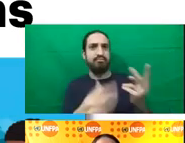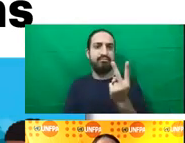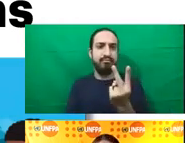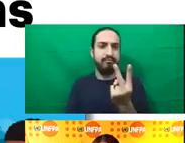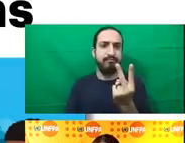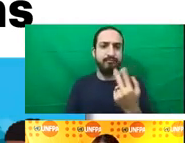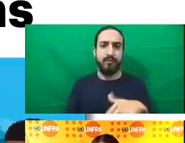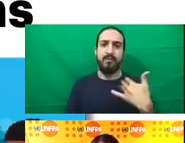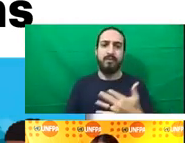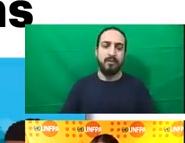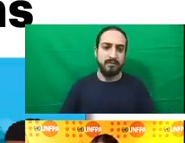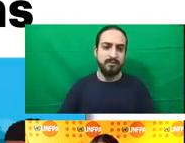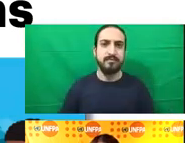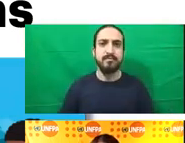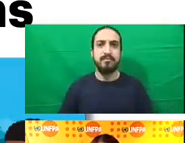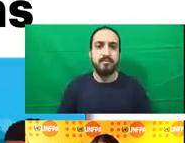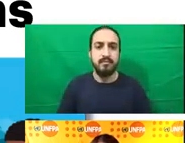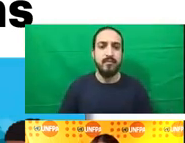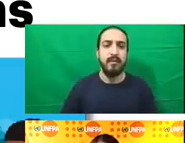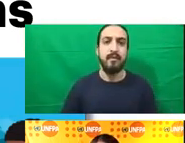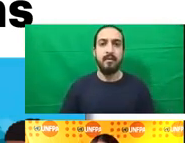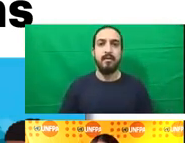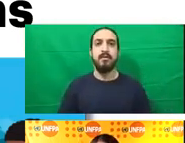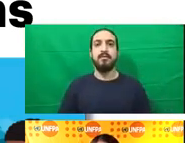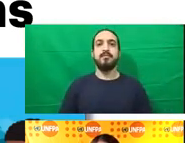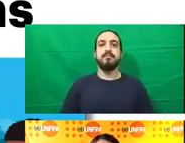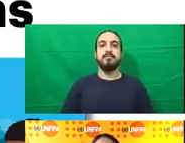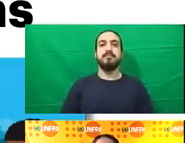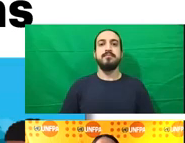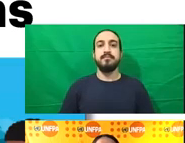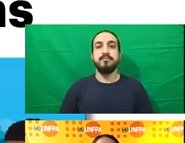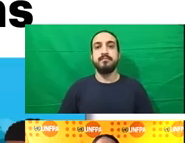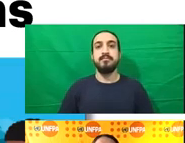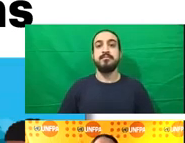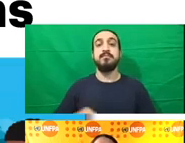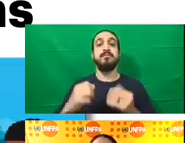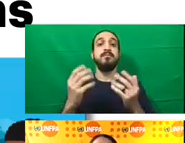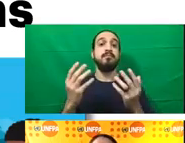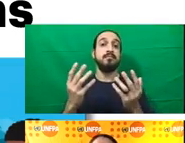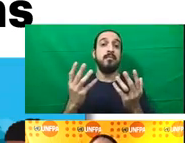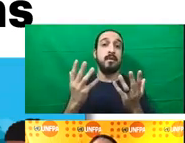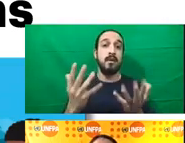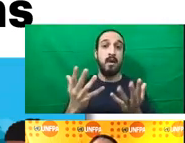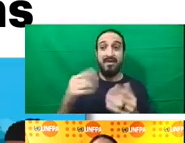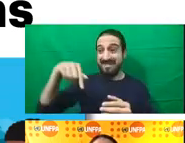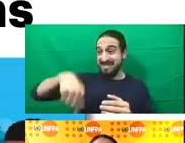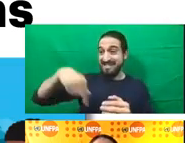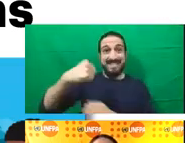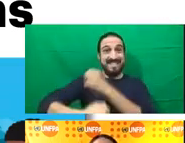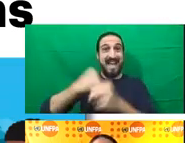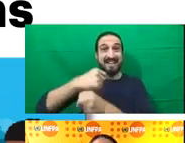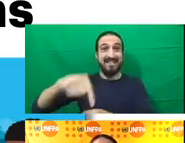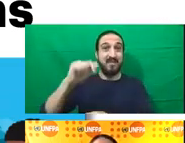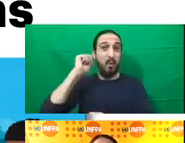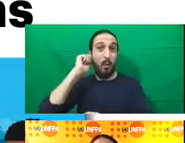So, earlier this year, Women Deliver and the NAP Global Network released the findings of a review of national adaptation plan